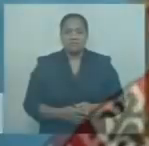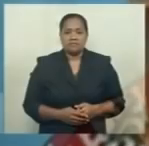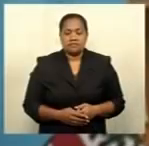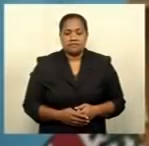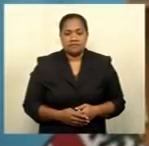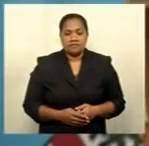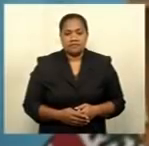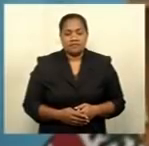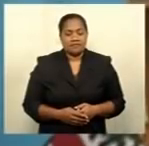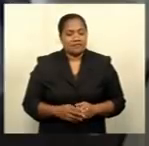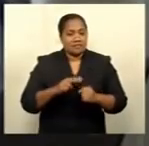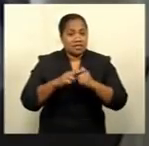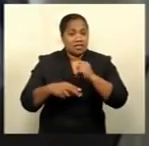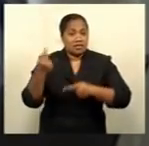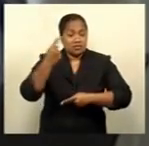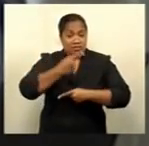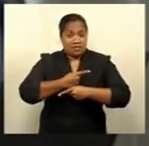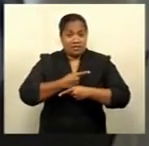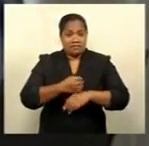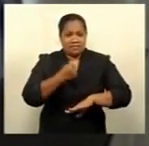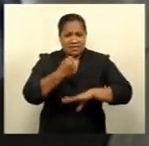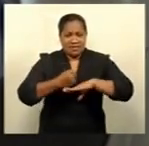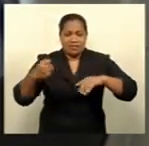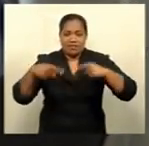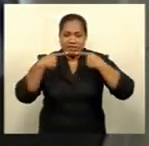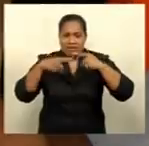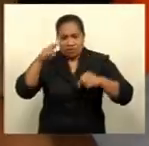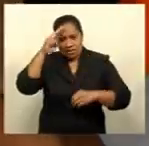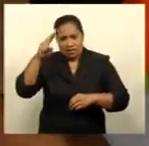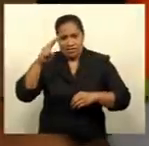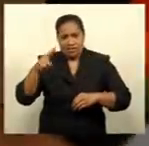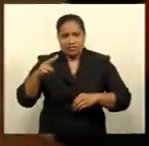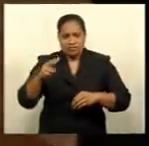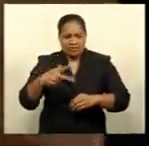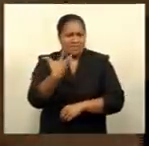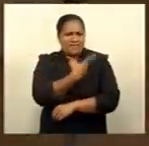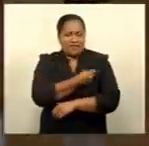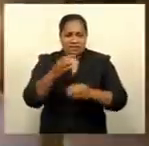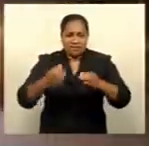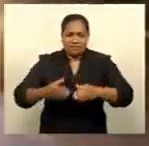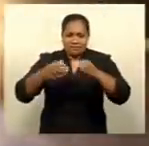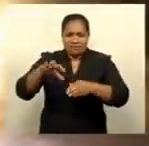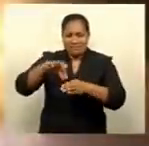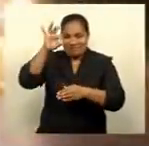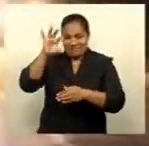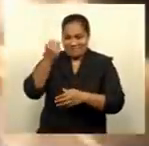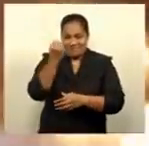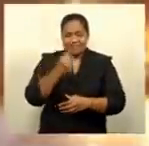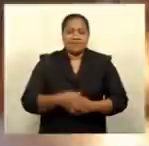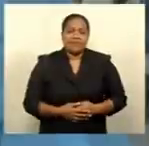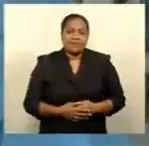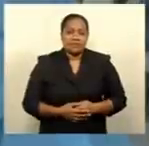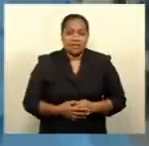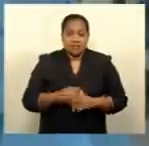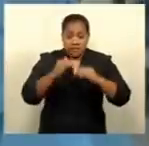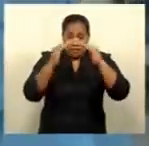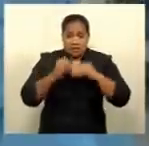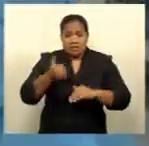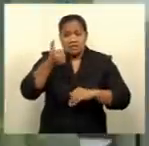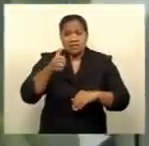In the news tonight, government announces national vaccine lottery, six-month-old,